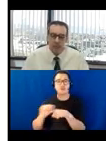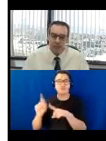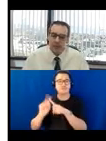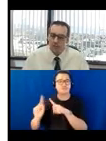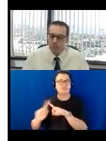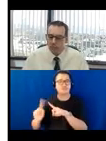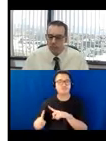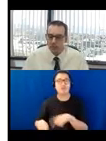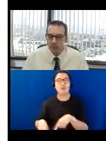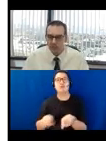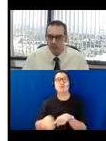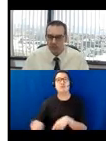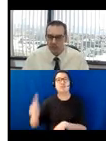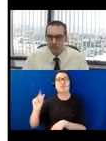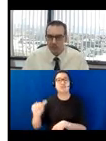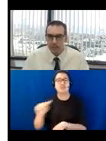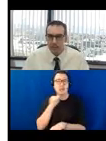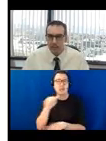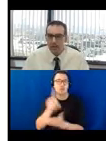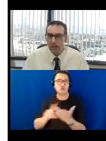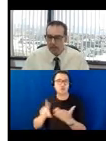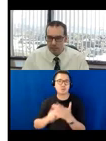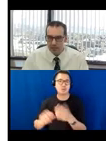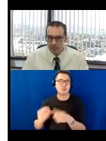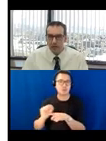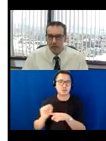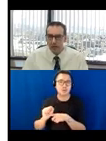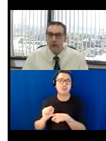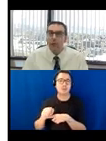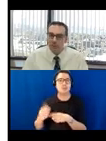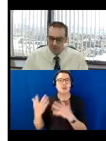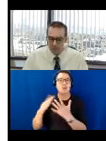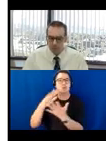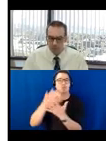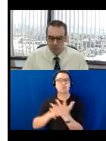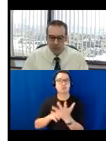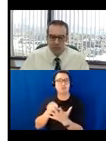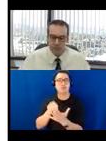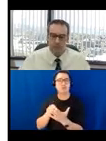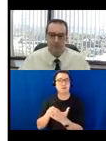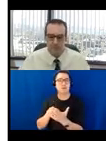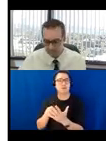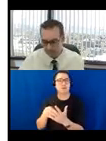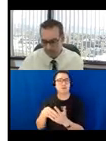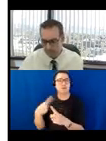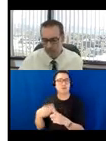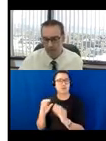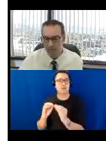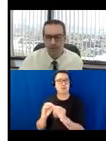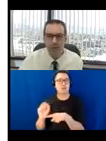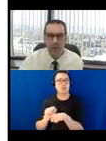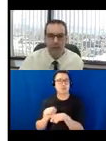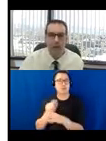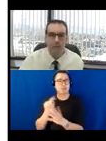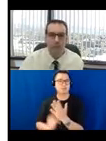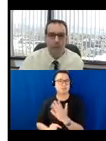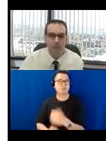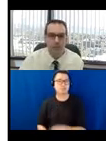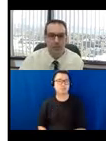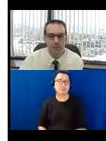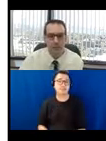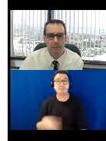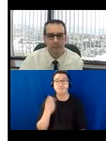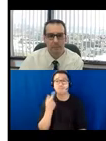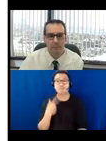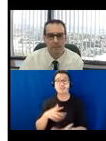with disability non-discrimination trainings that are listed there, along with additional ones that you can see and click on for more